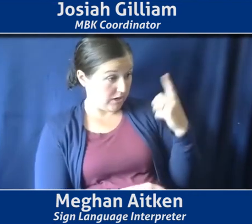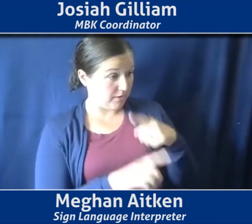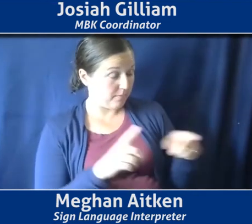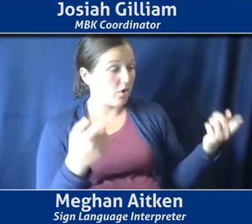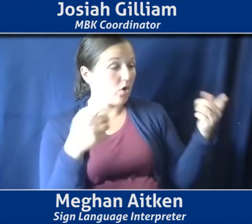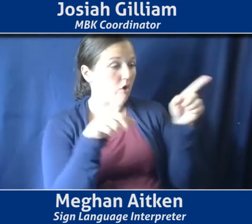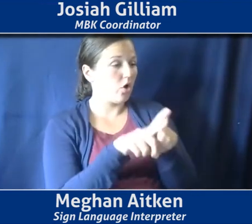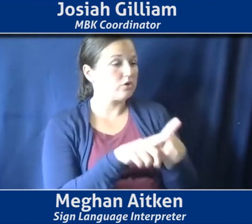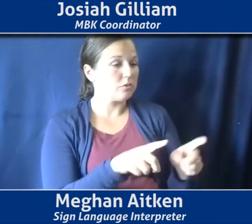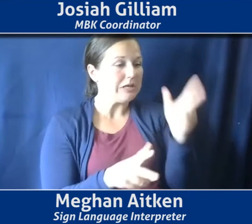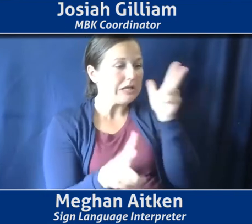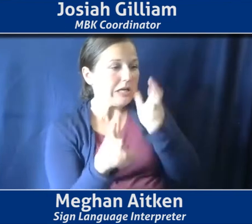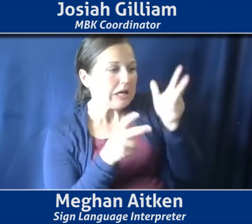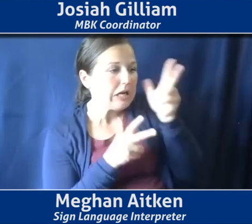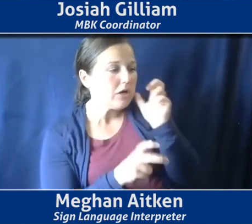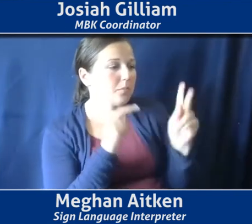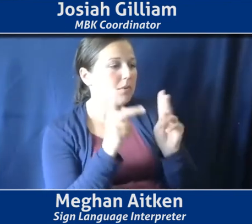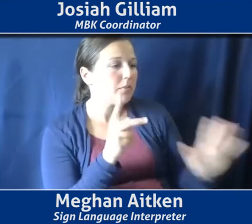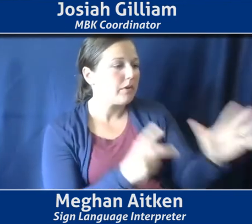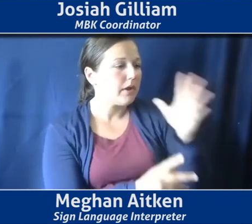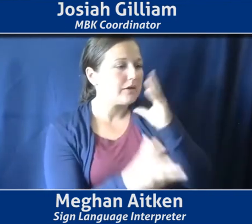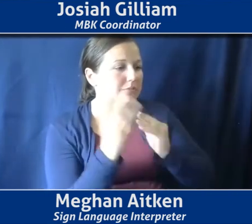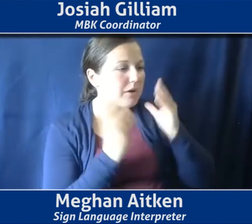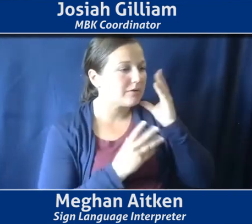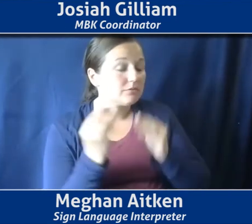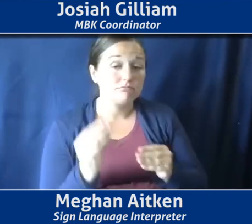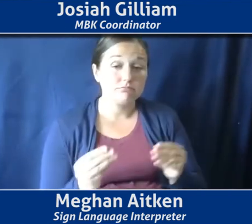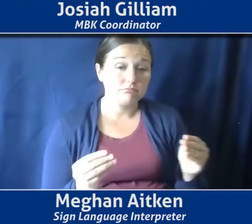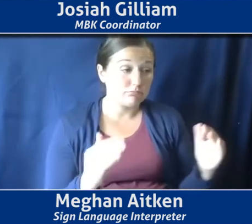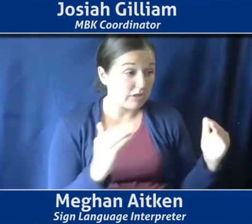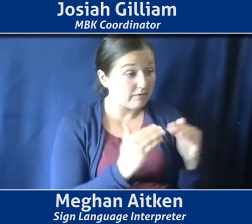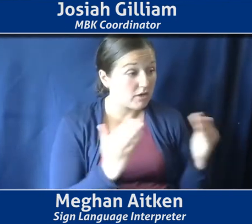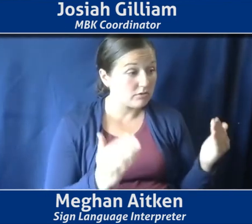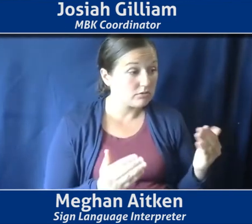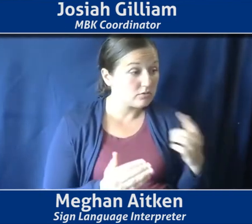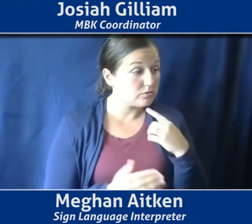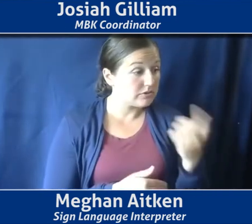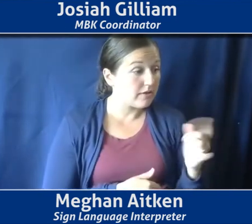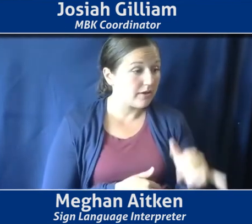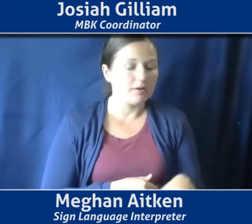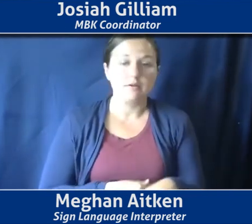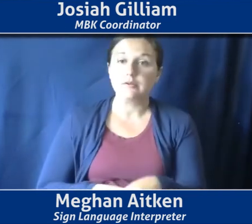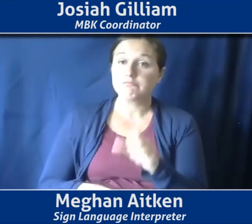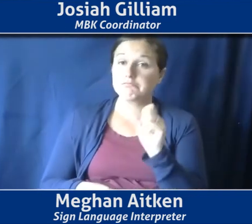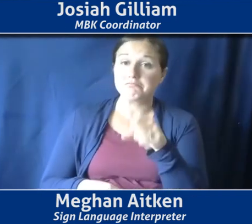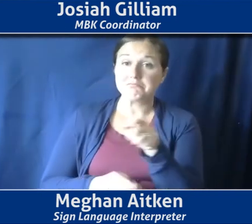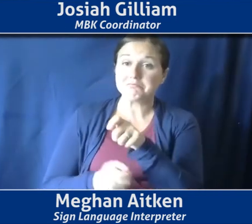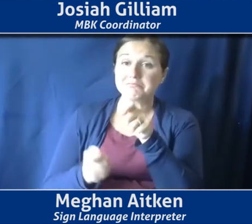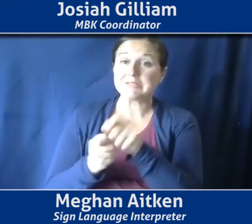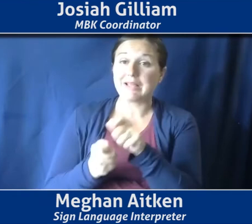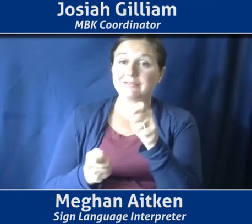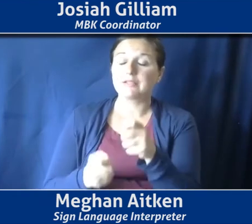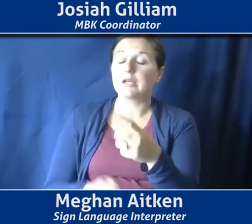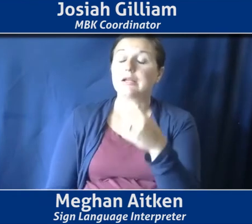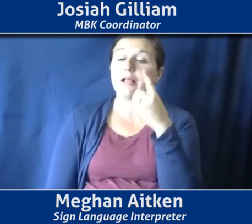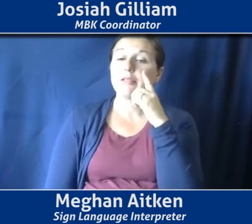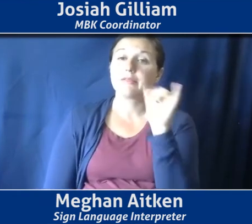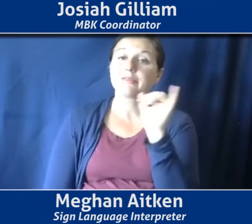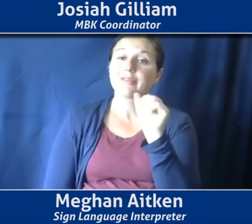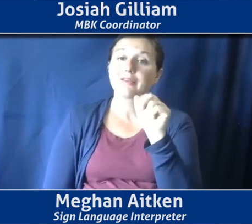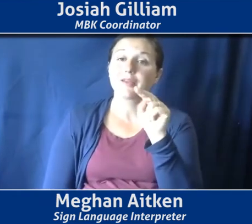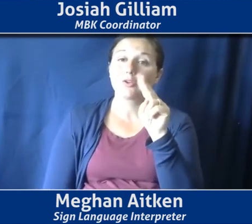about their life. Is that fair to say? That is fair to say. Yeah. And I think, you know, like, um, Anu had mentioned, um, you know,